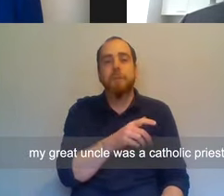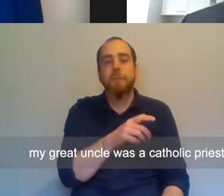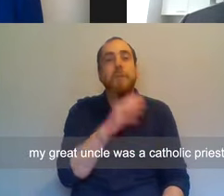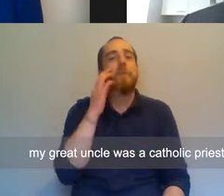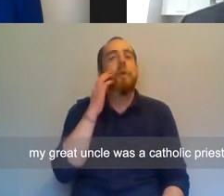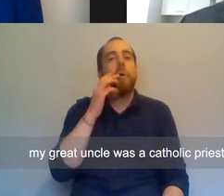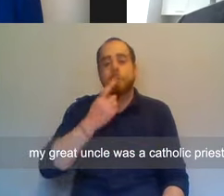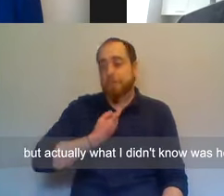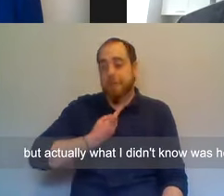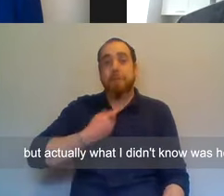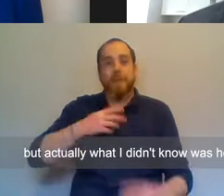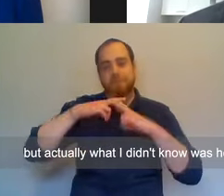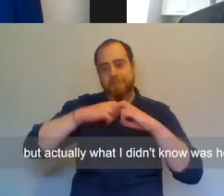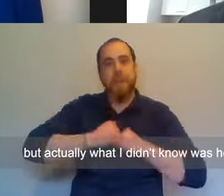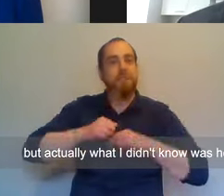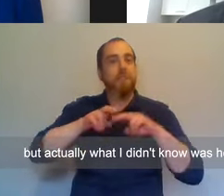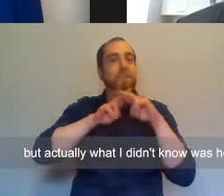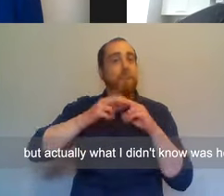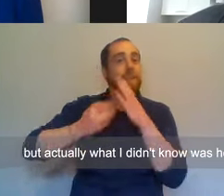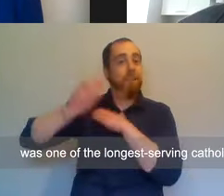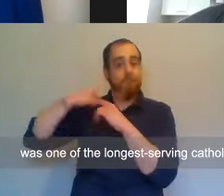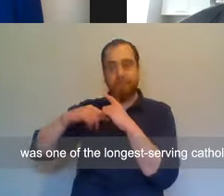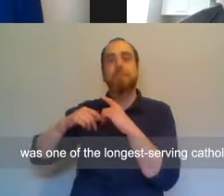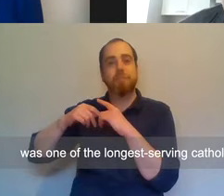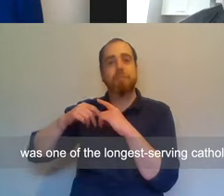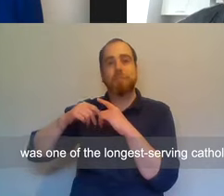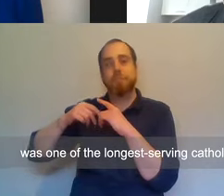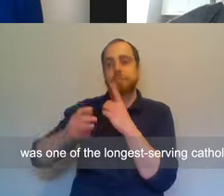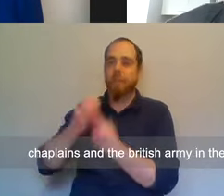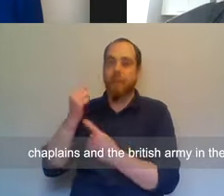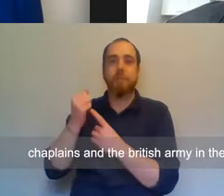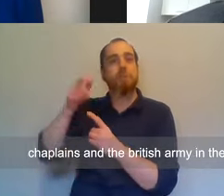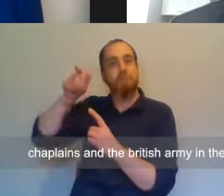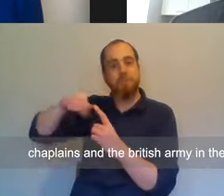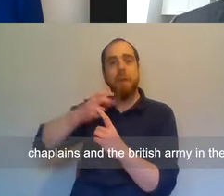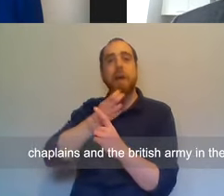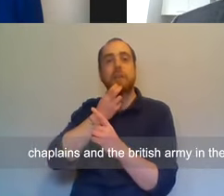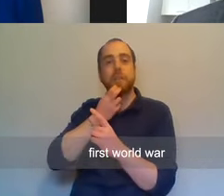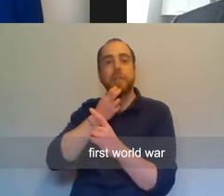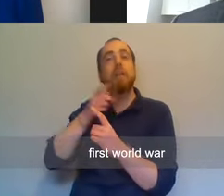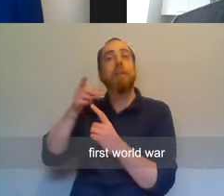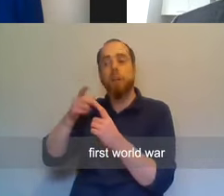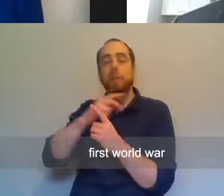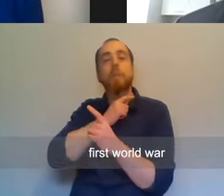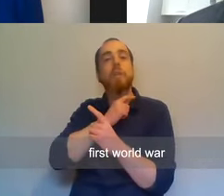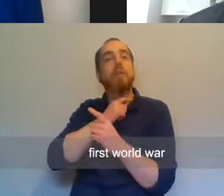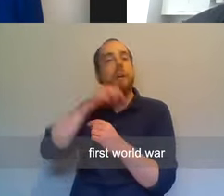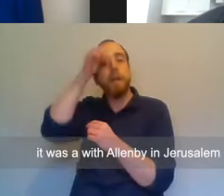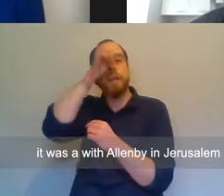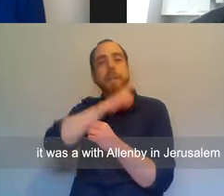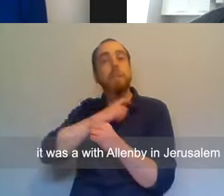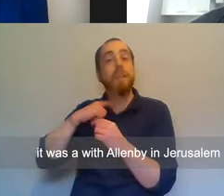uncle was a Catholic priest. But actually, what I didn't know was he was one of the longest serving Catholic chaplains in the British Army in the First World War.